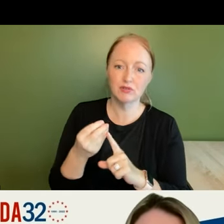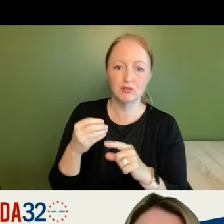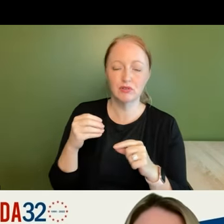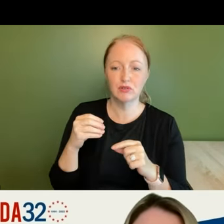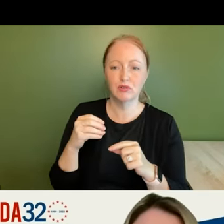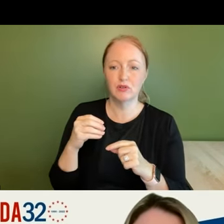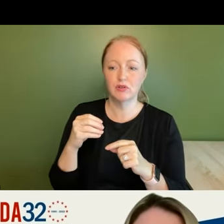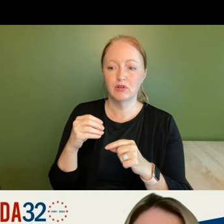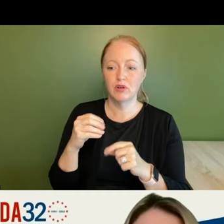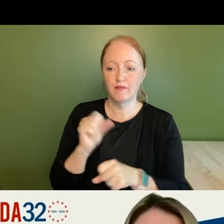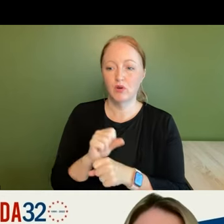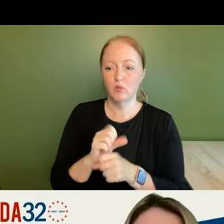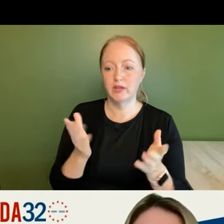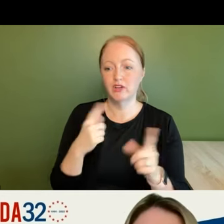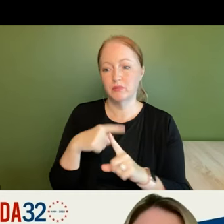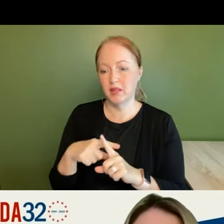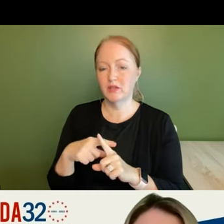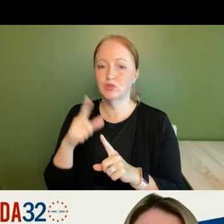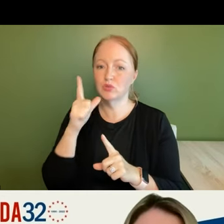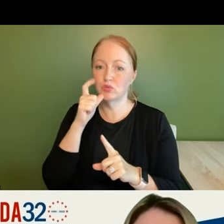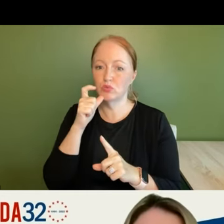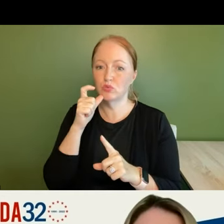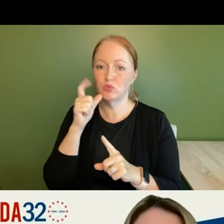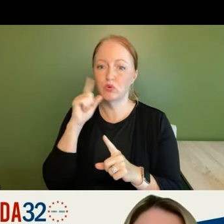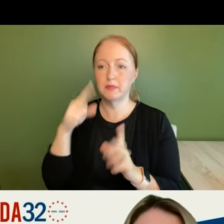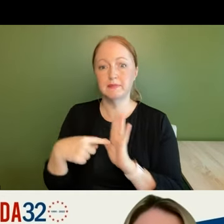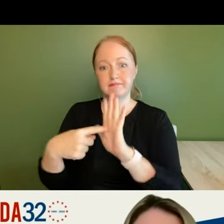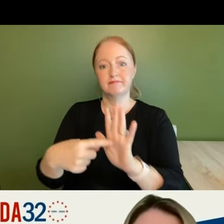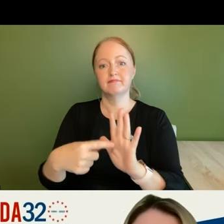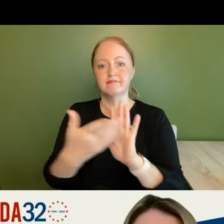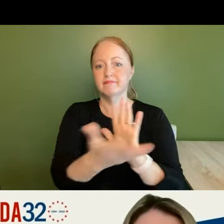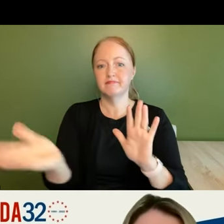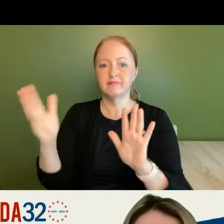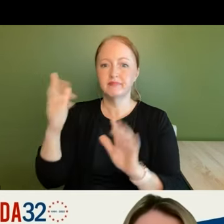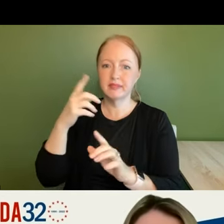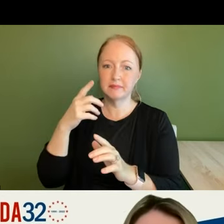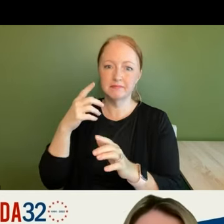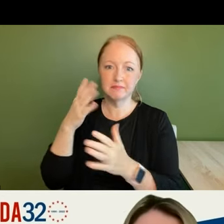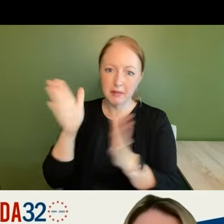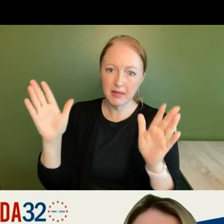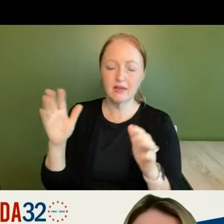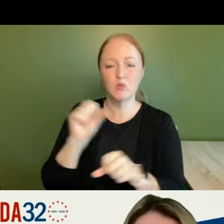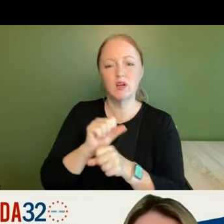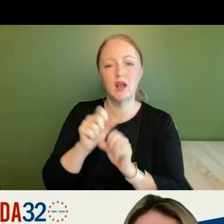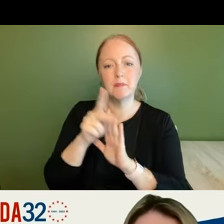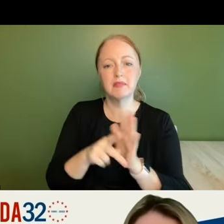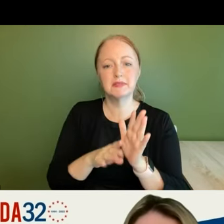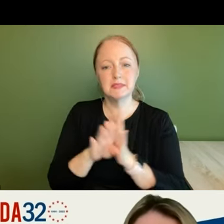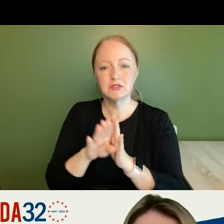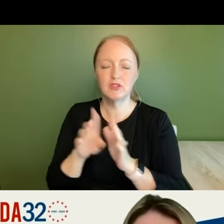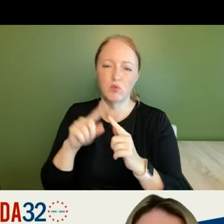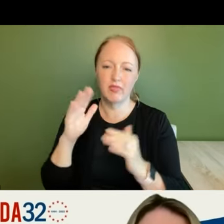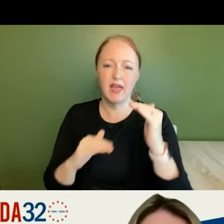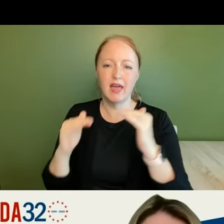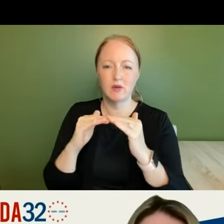work here but also who will be outward facing and working on all the policy initiatives with an equity lens